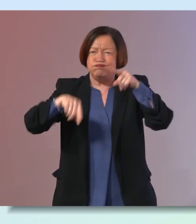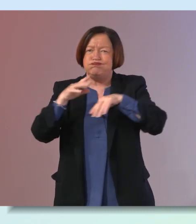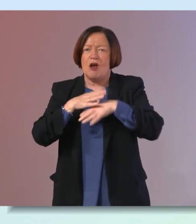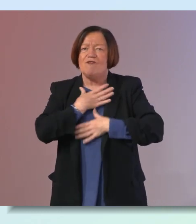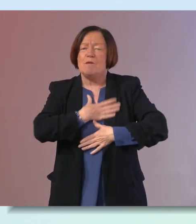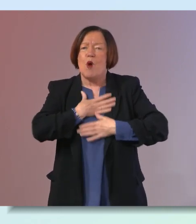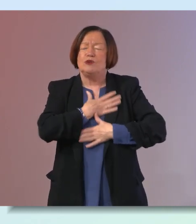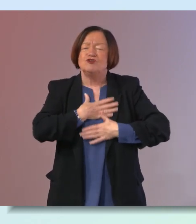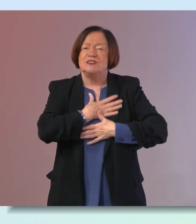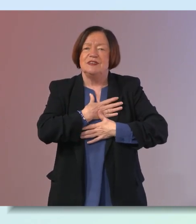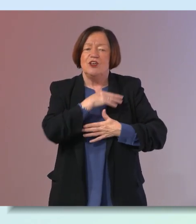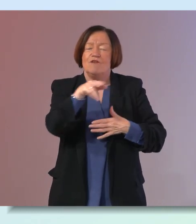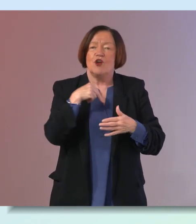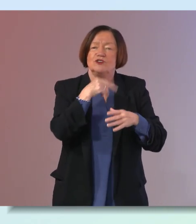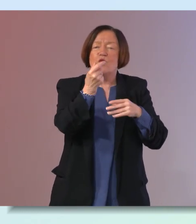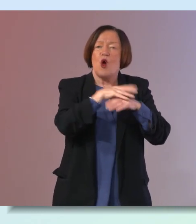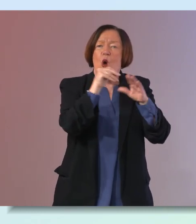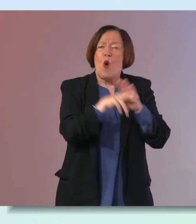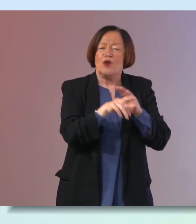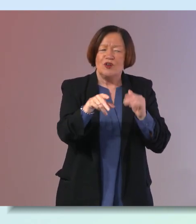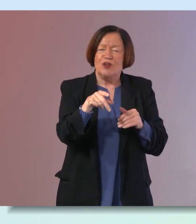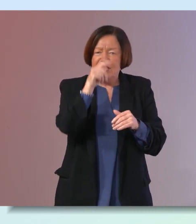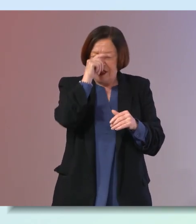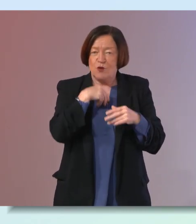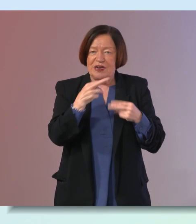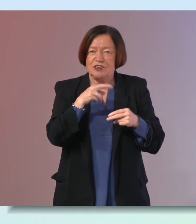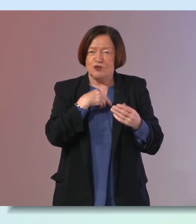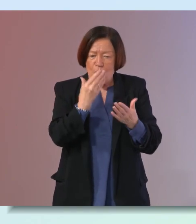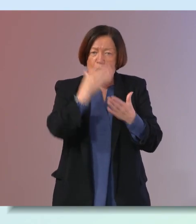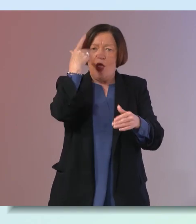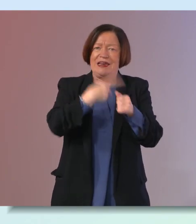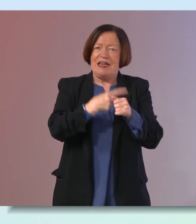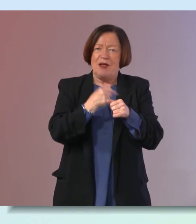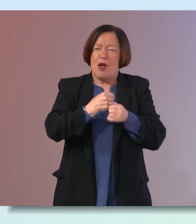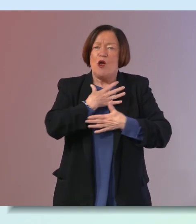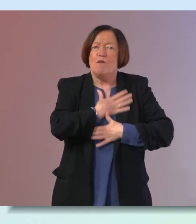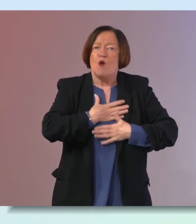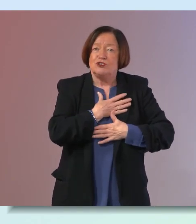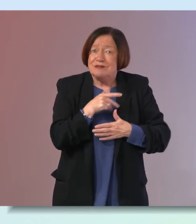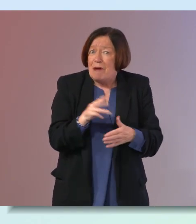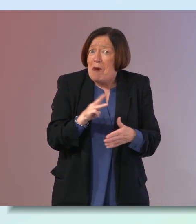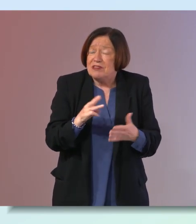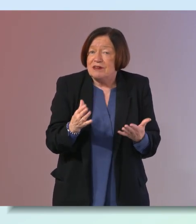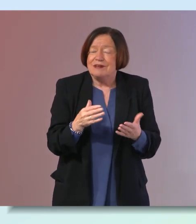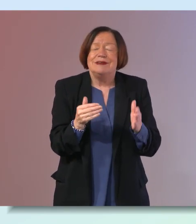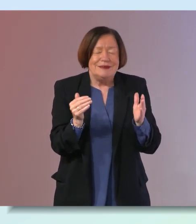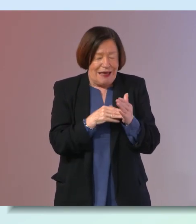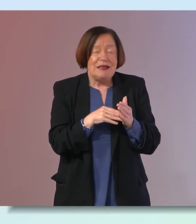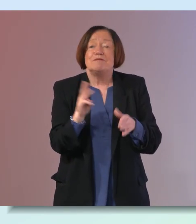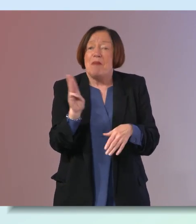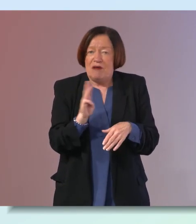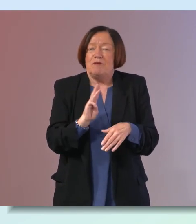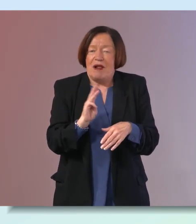for us that are a bit older do you think we need to relearn emotions is that possible absolutely it's possible